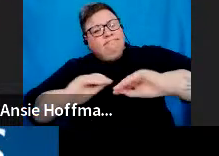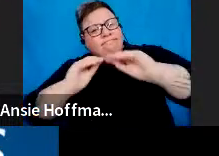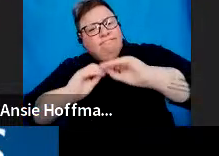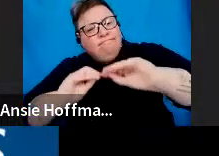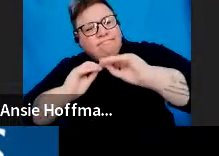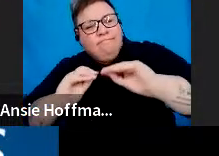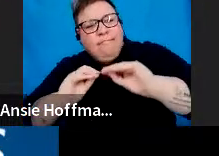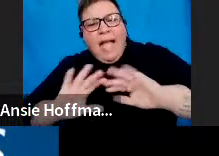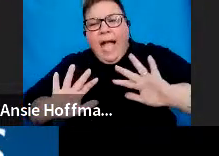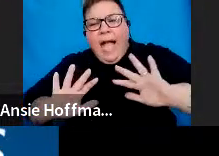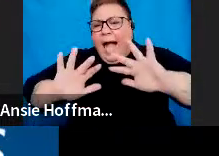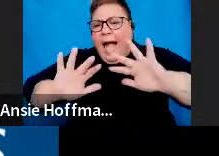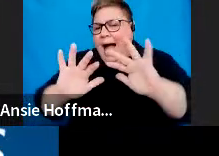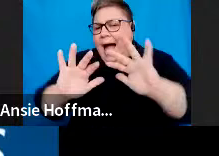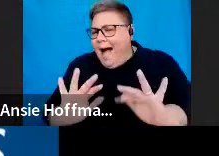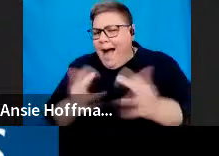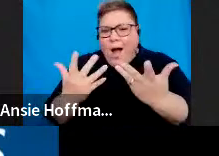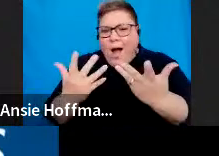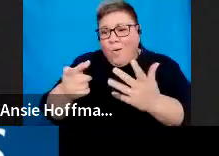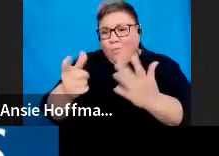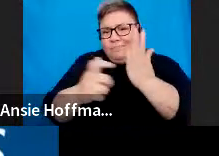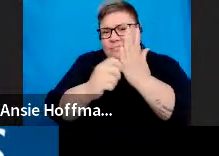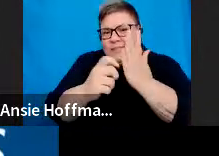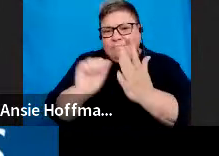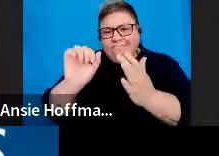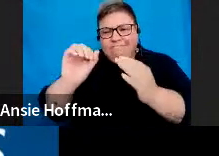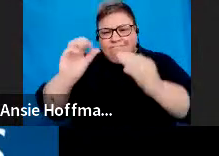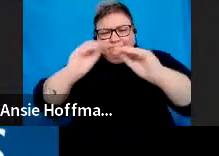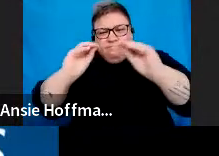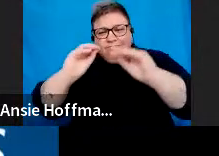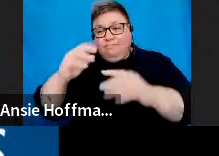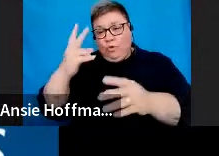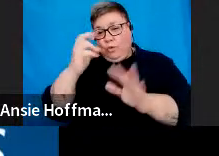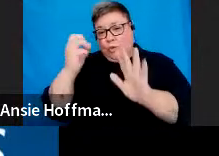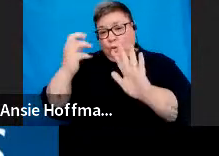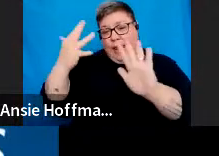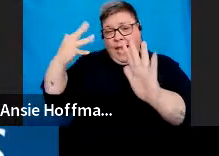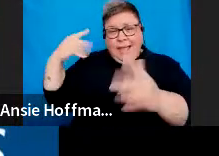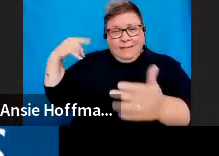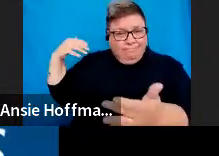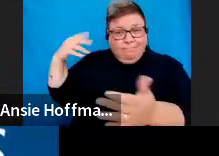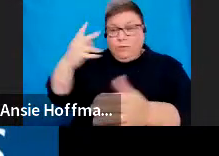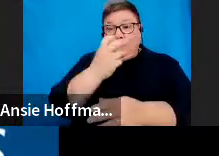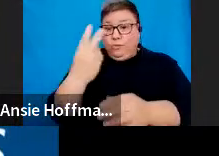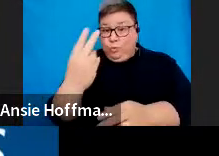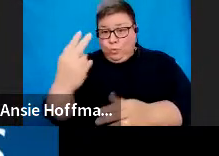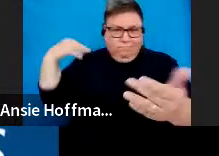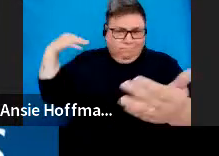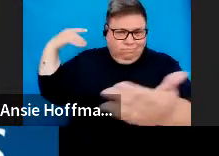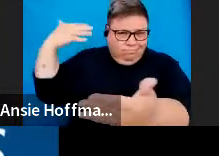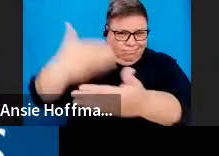-based broadening and education division since 2002. Over to you, Lindy.